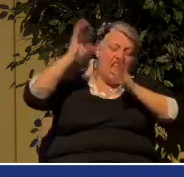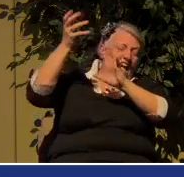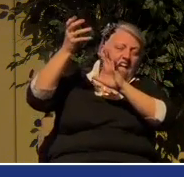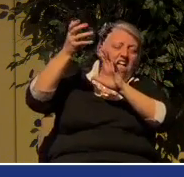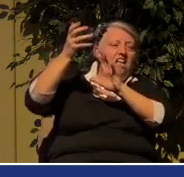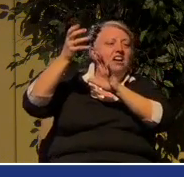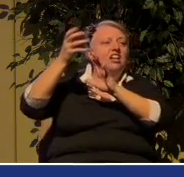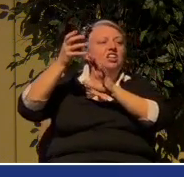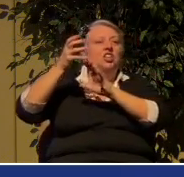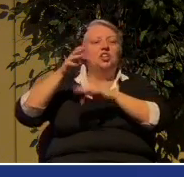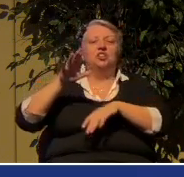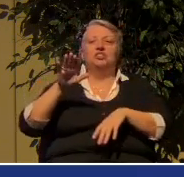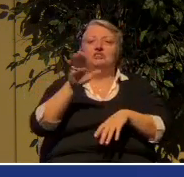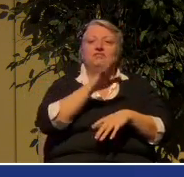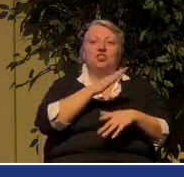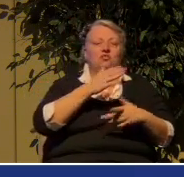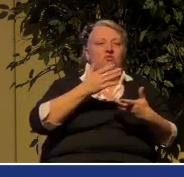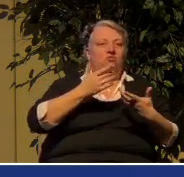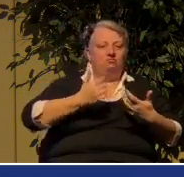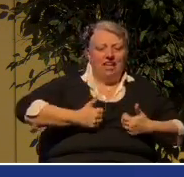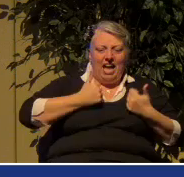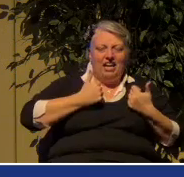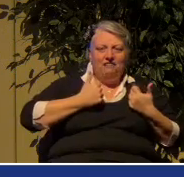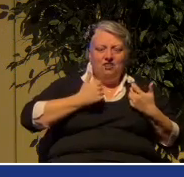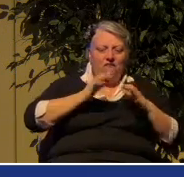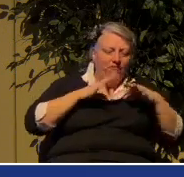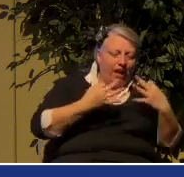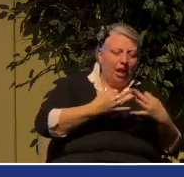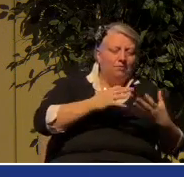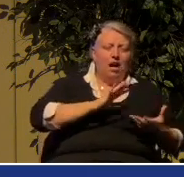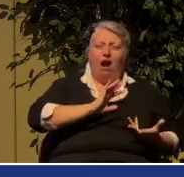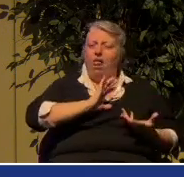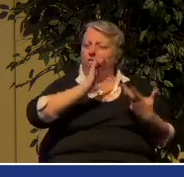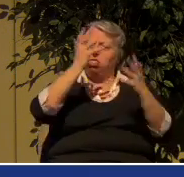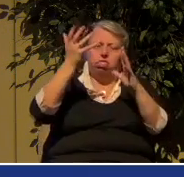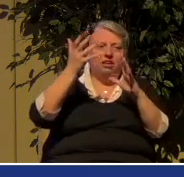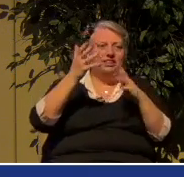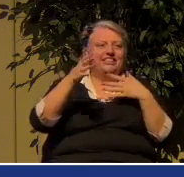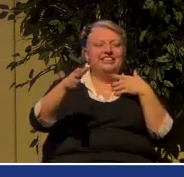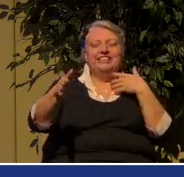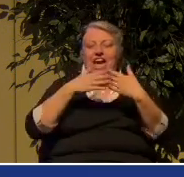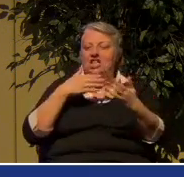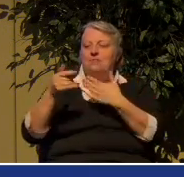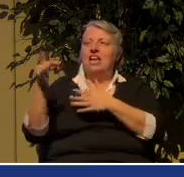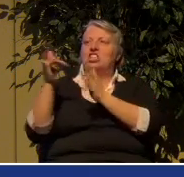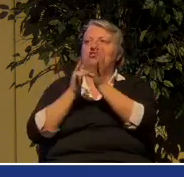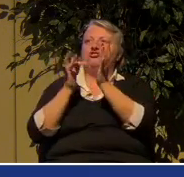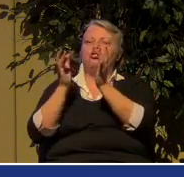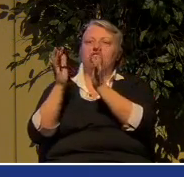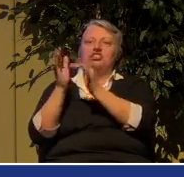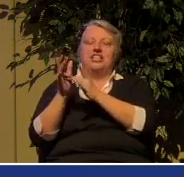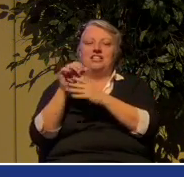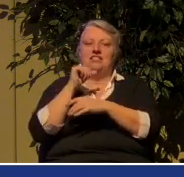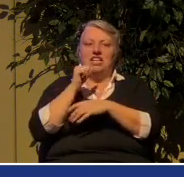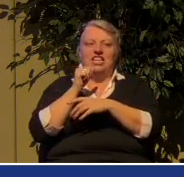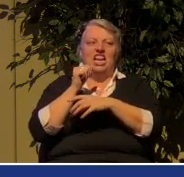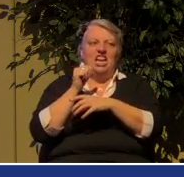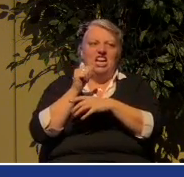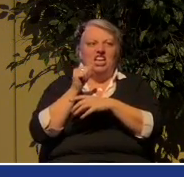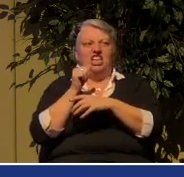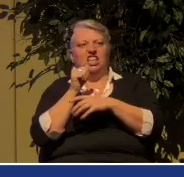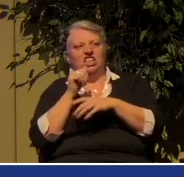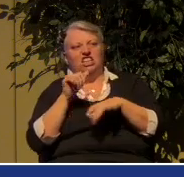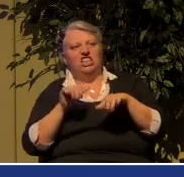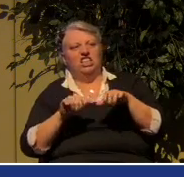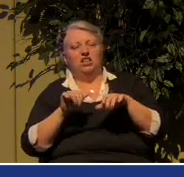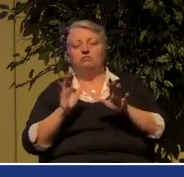up your family's life is, how many mistakes you've made? Jesus doesn't bat an eye. He says, come to me all who labor and